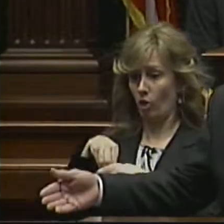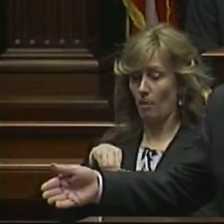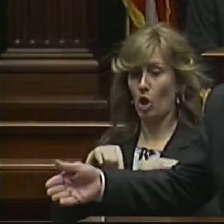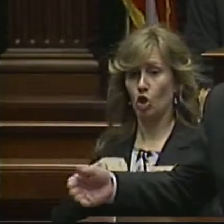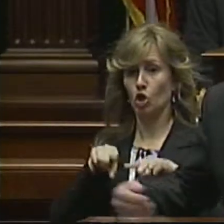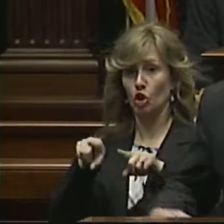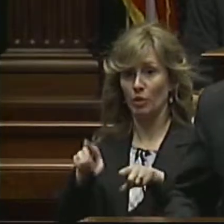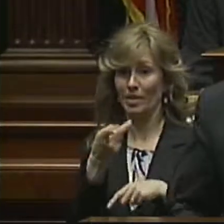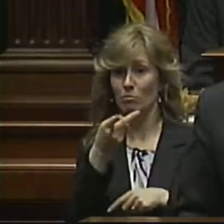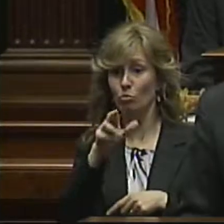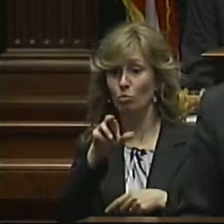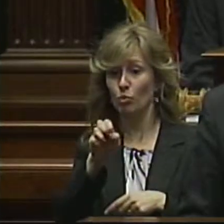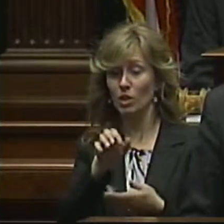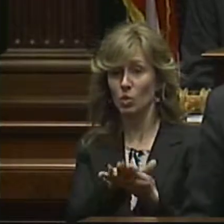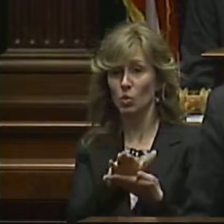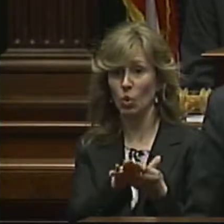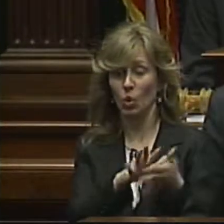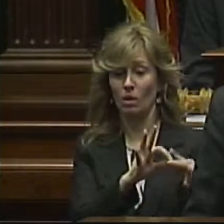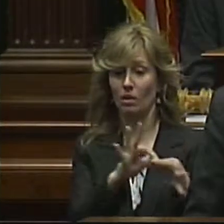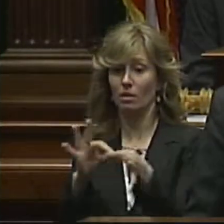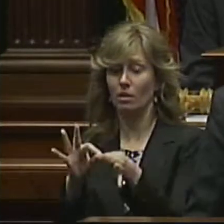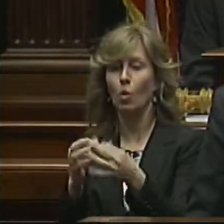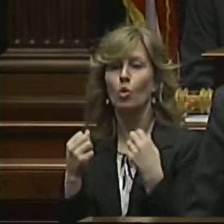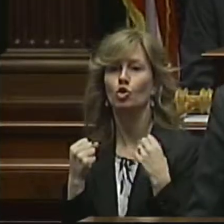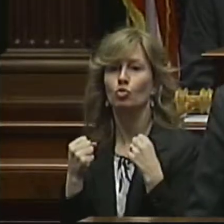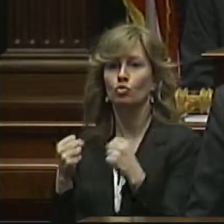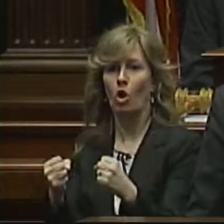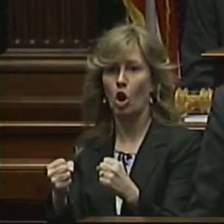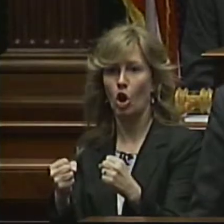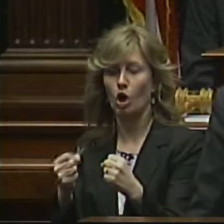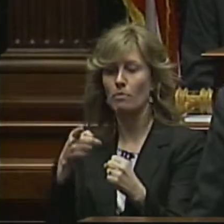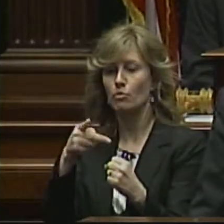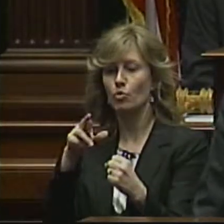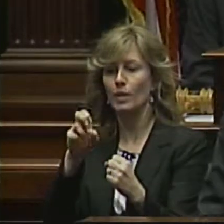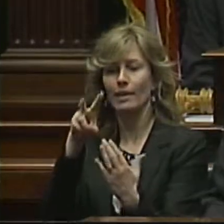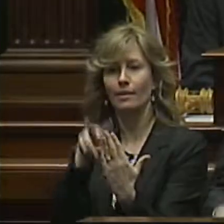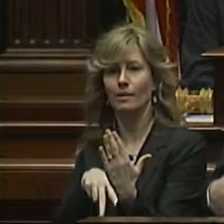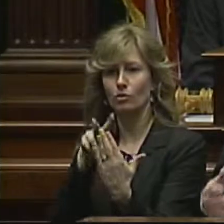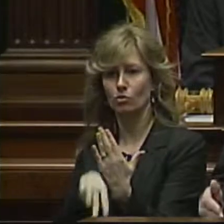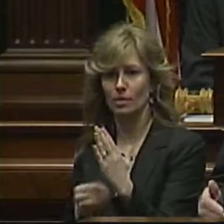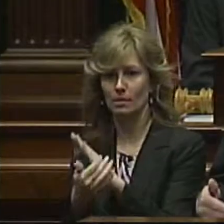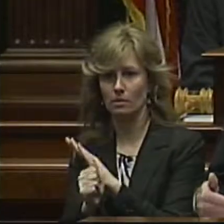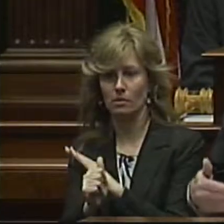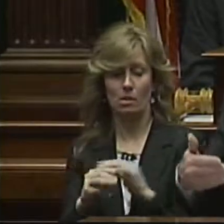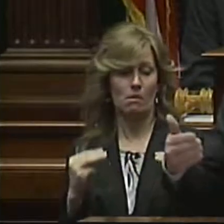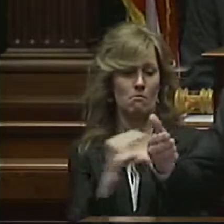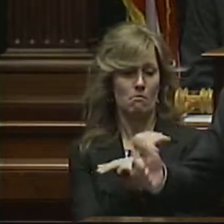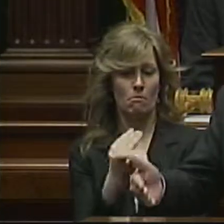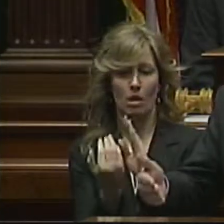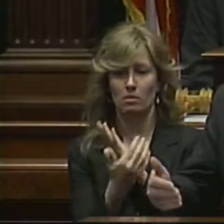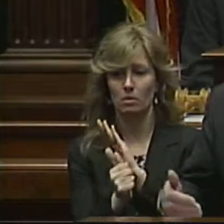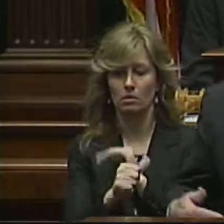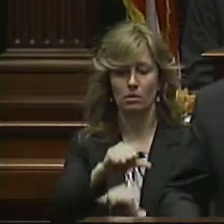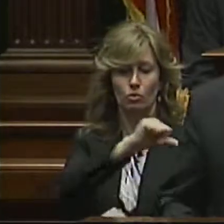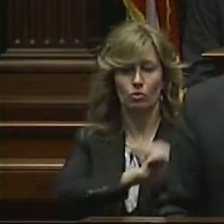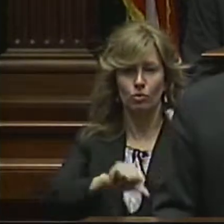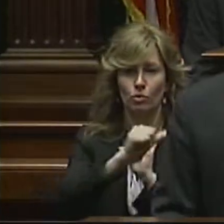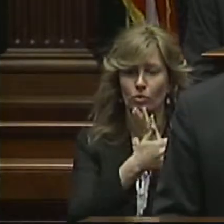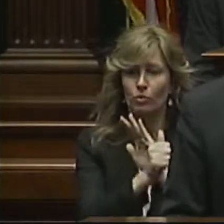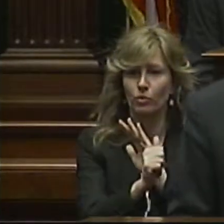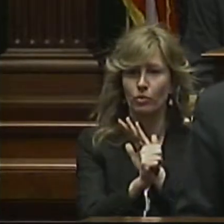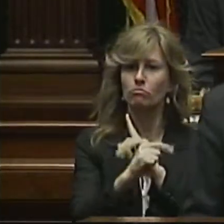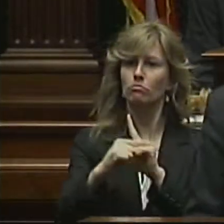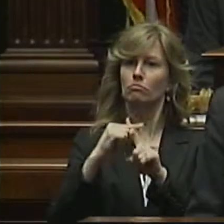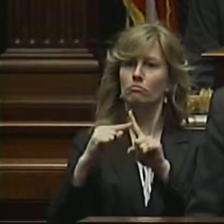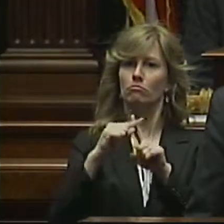preschool is linked with stronger pre-literacy skills, math skills, social skills, and a